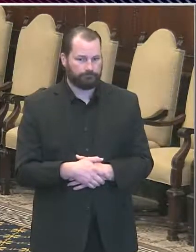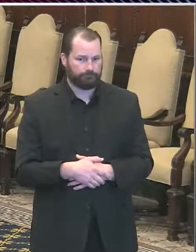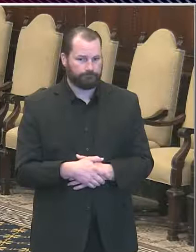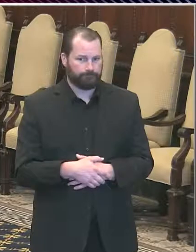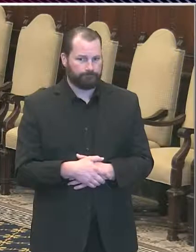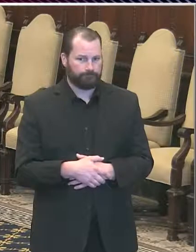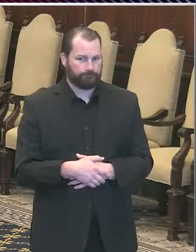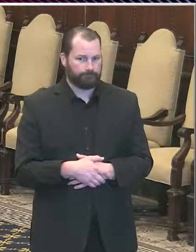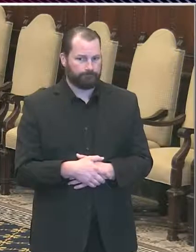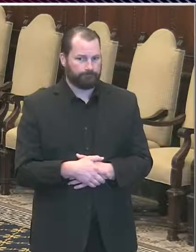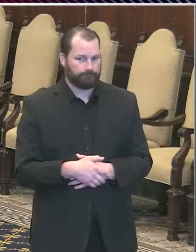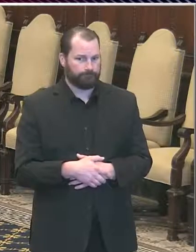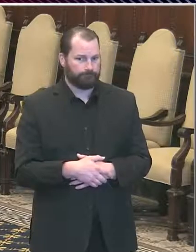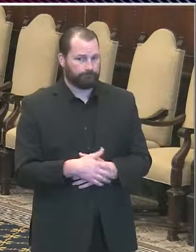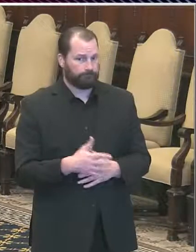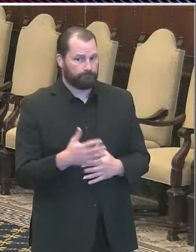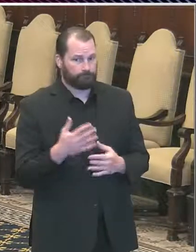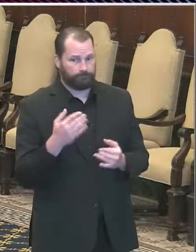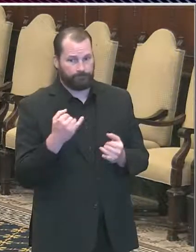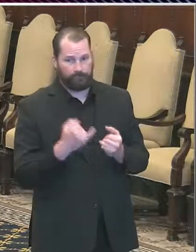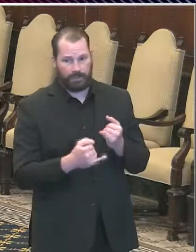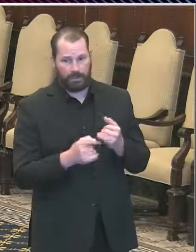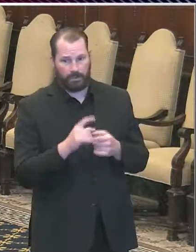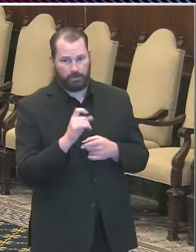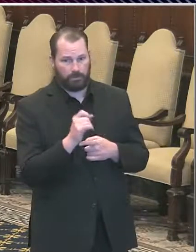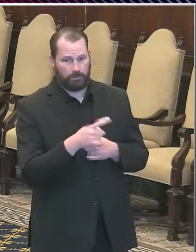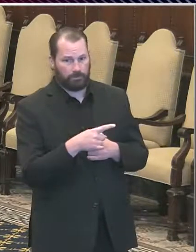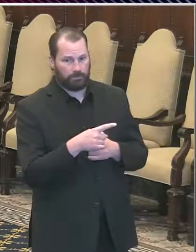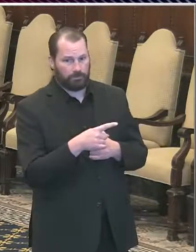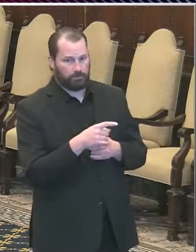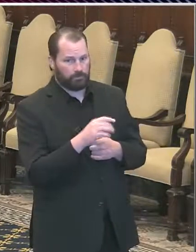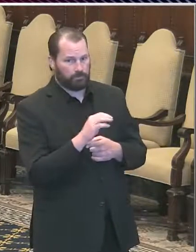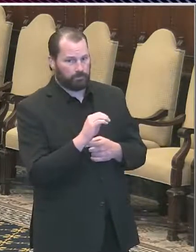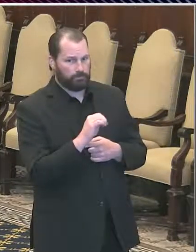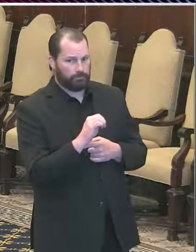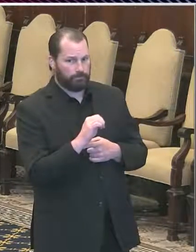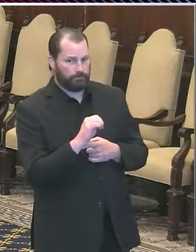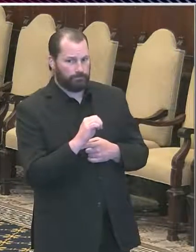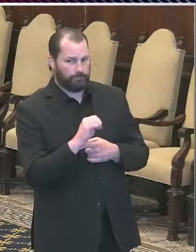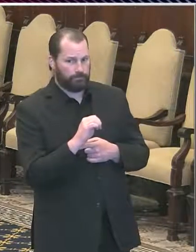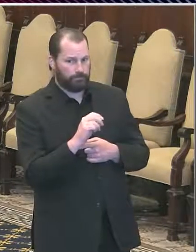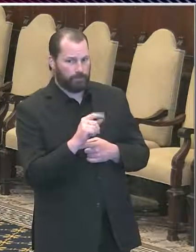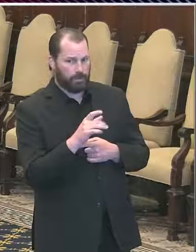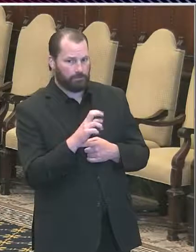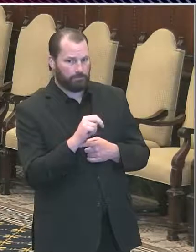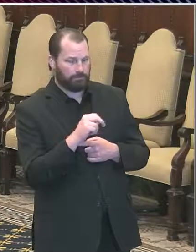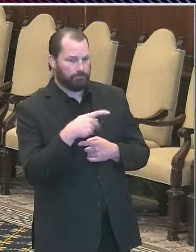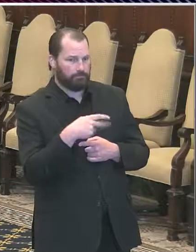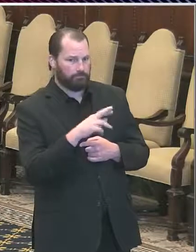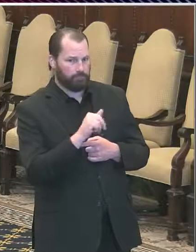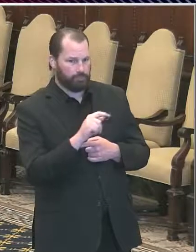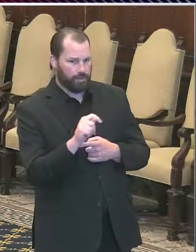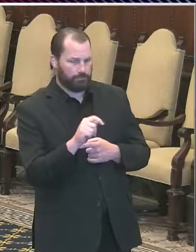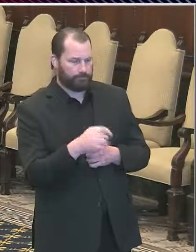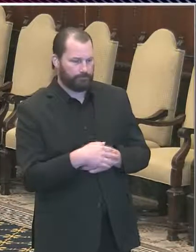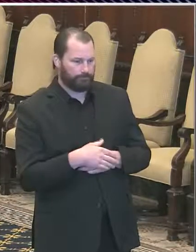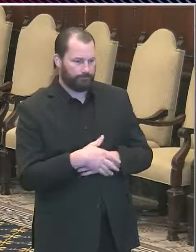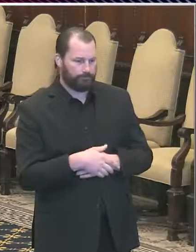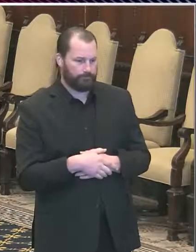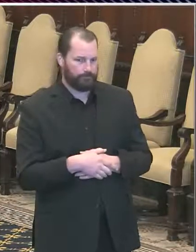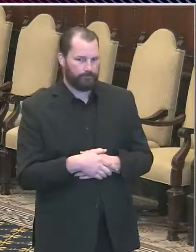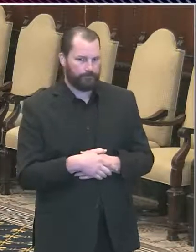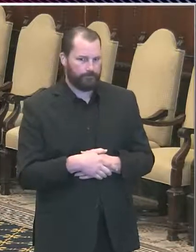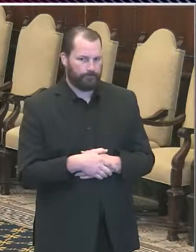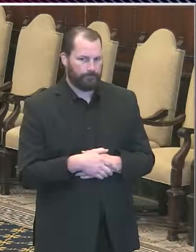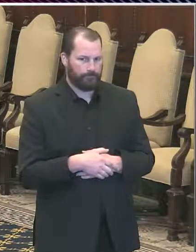and our final question will go to Martin Pratt of Philly YBN Martin thank you my question is for